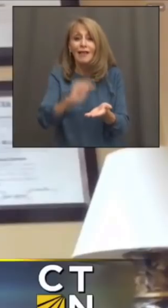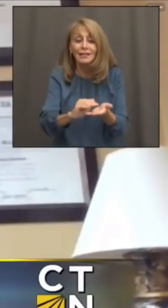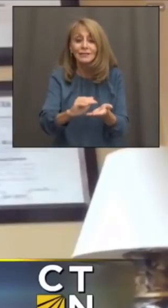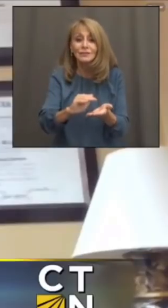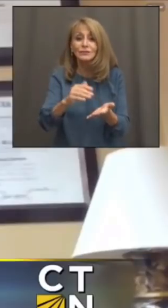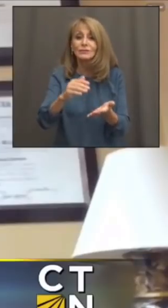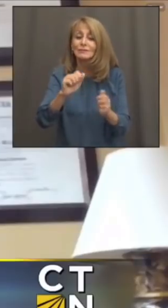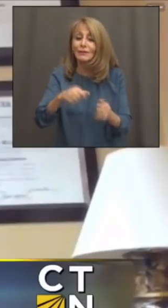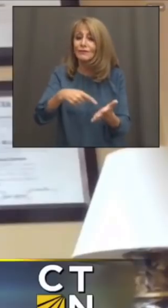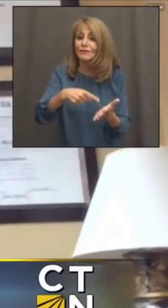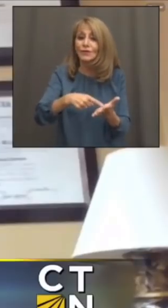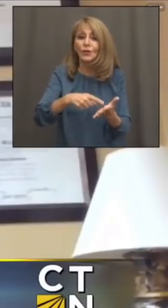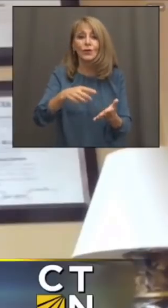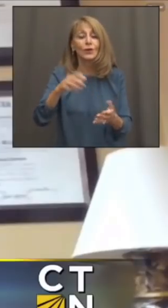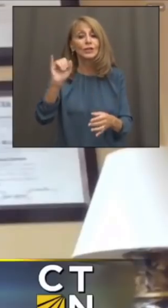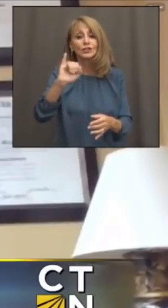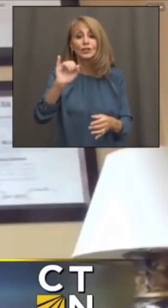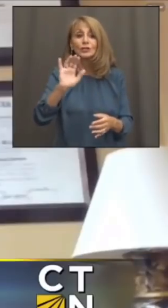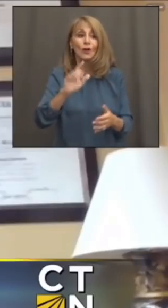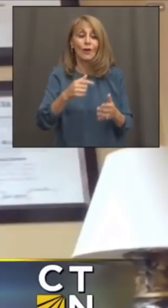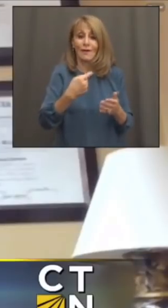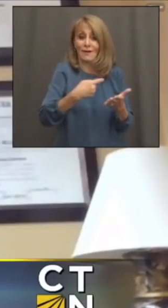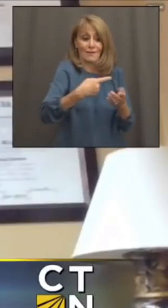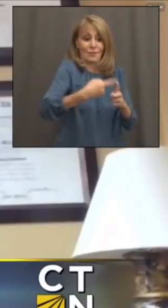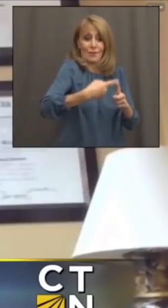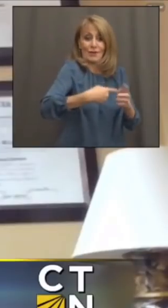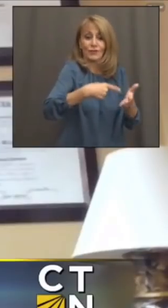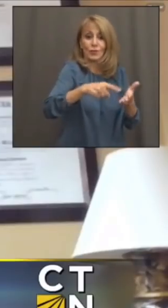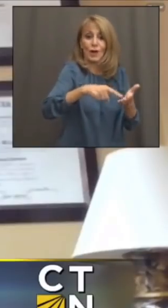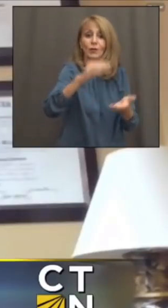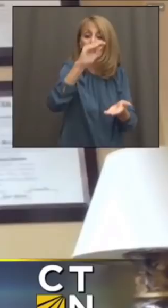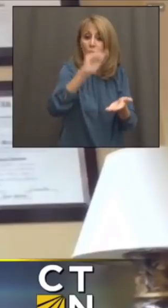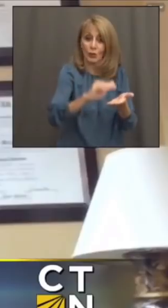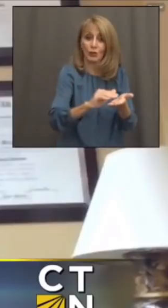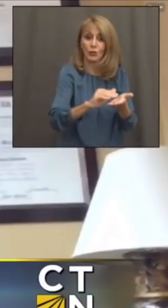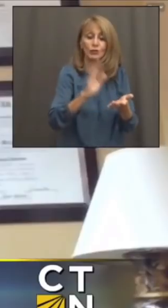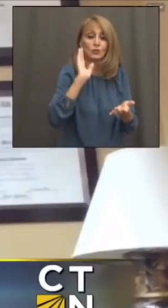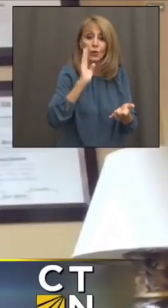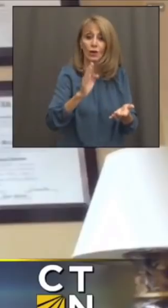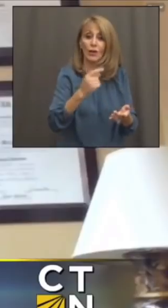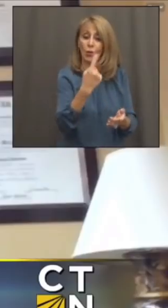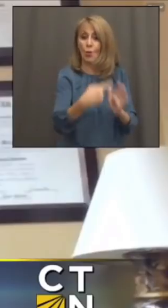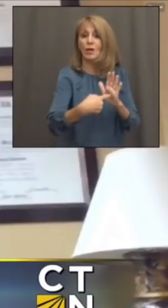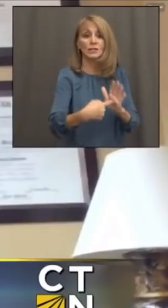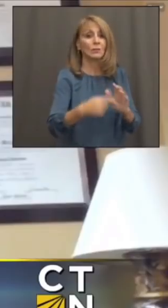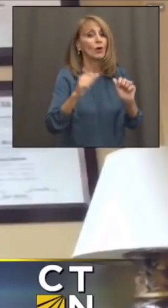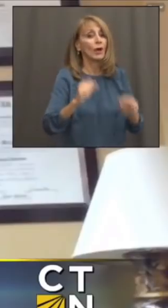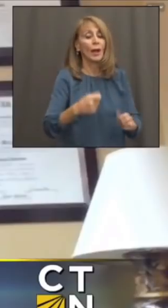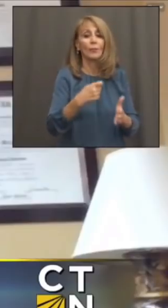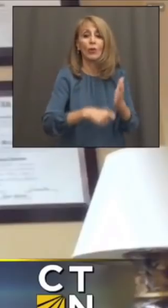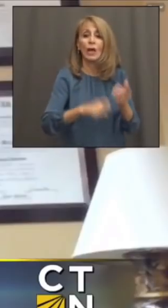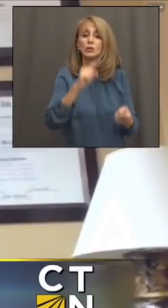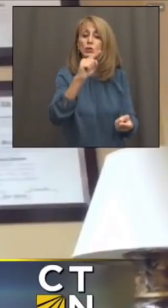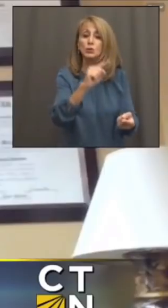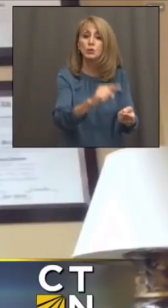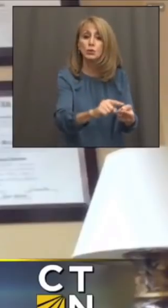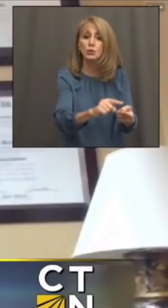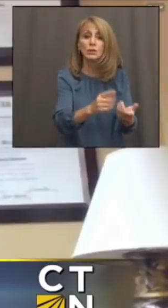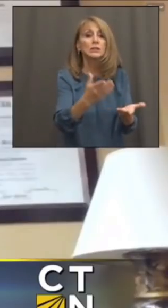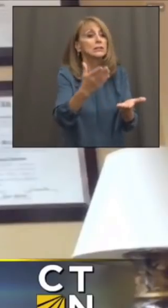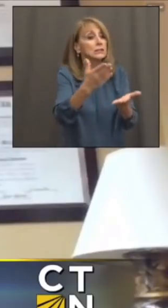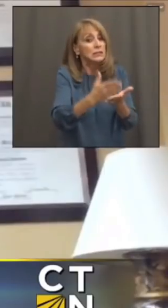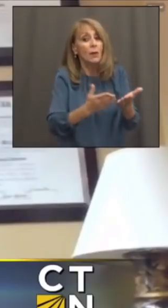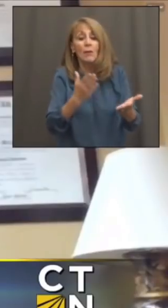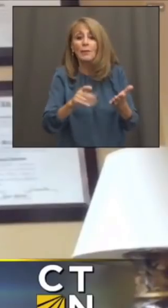So that means that the premium they would be paying would be reduced by $400. That's just an example. Or it could go down to as much as near